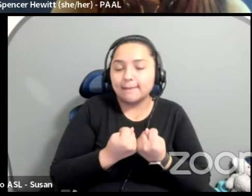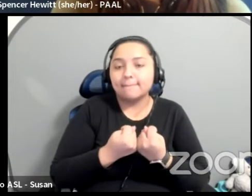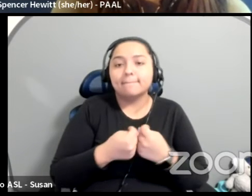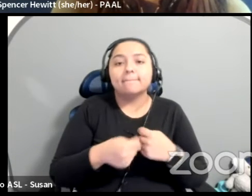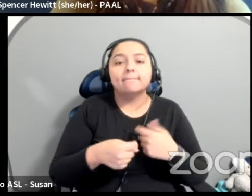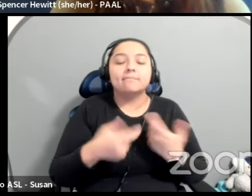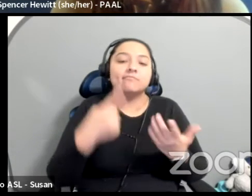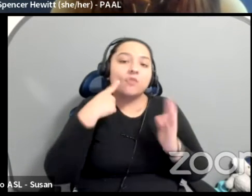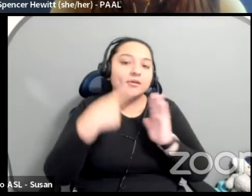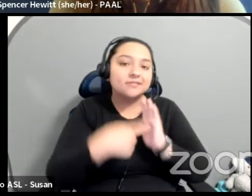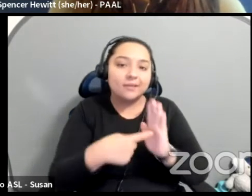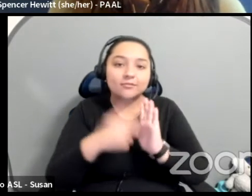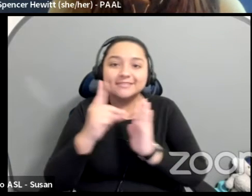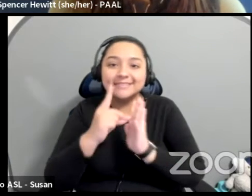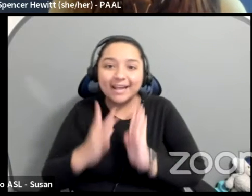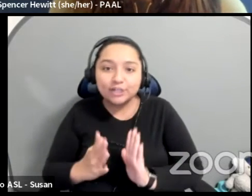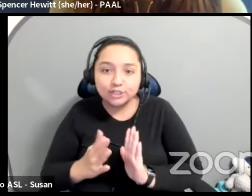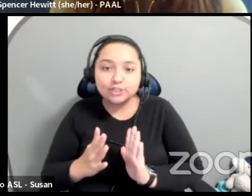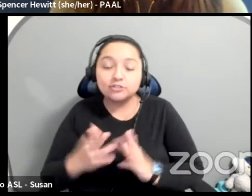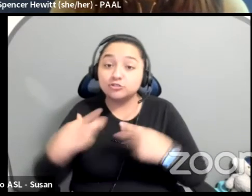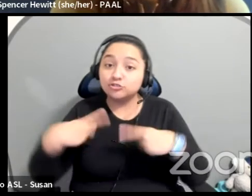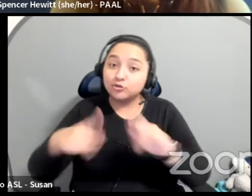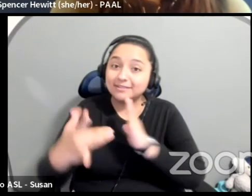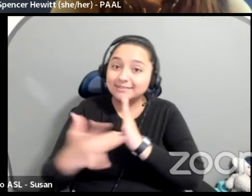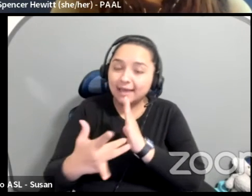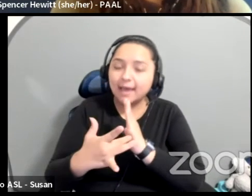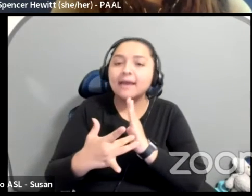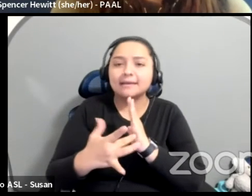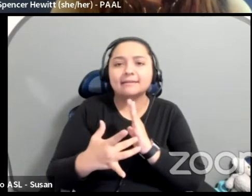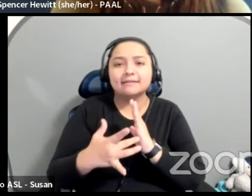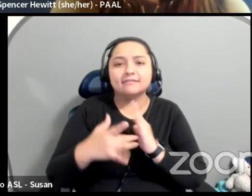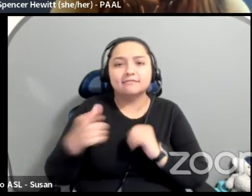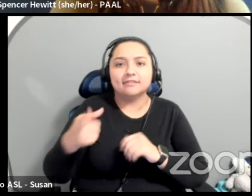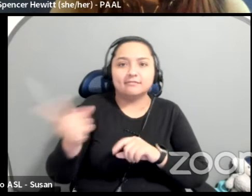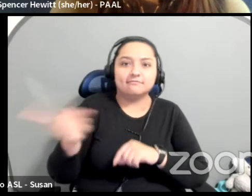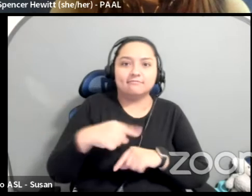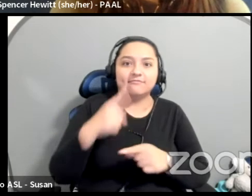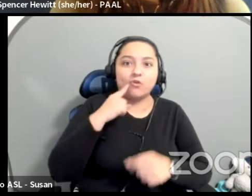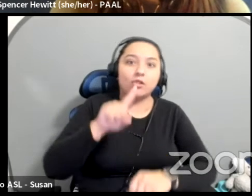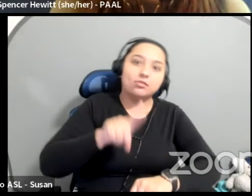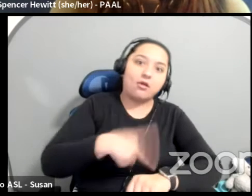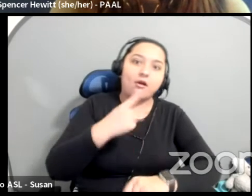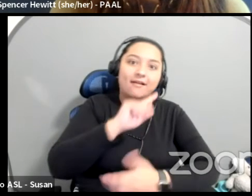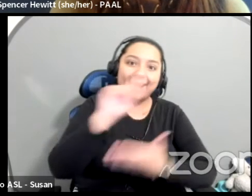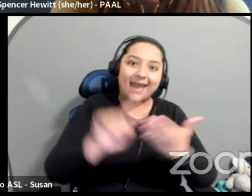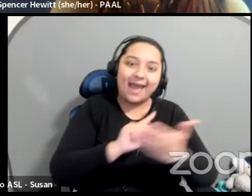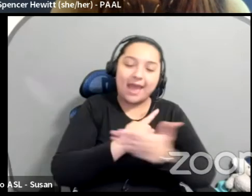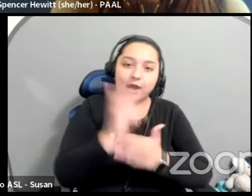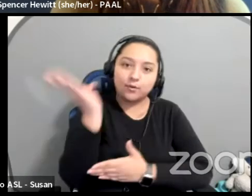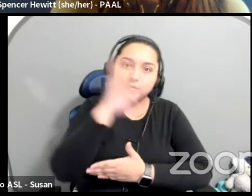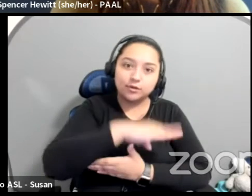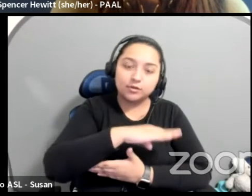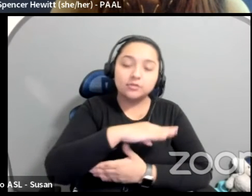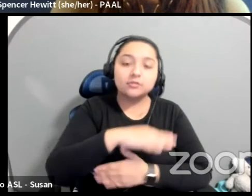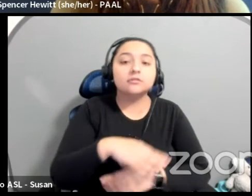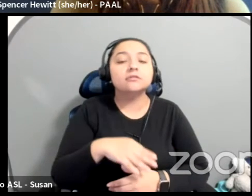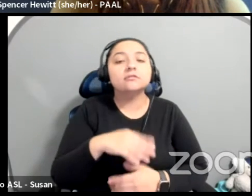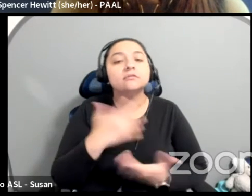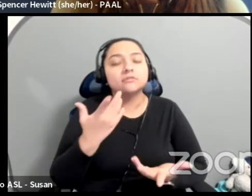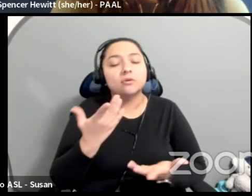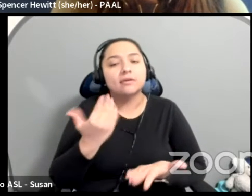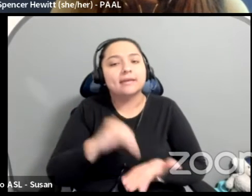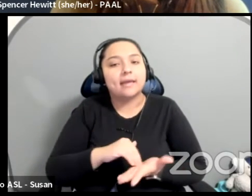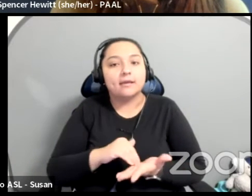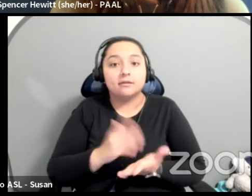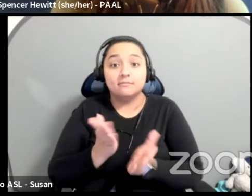example. Um, so I do agree with you that there's a lot more than just a budget conversation. The budget conversation for me was